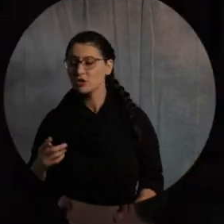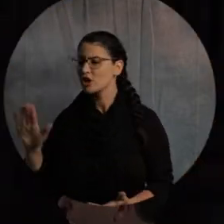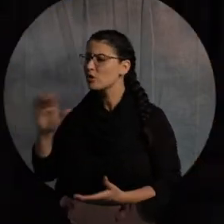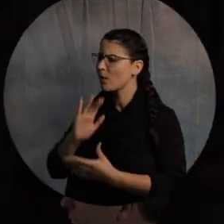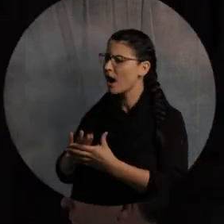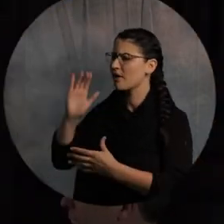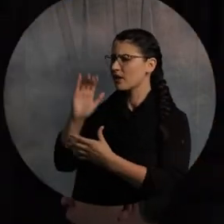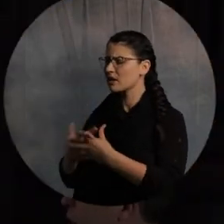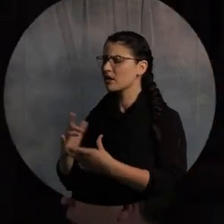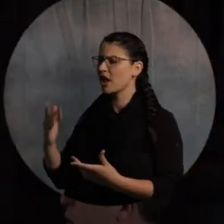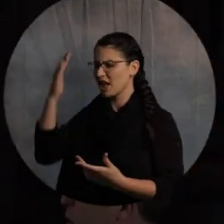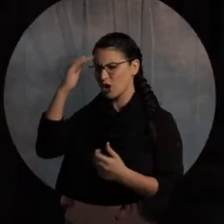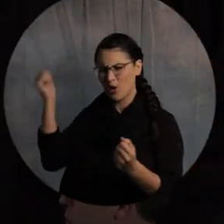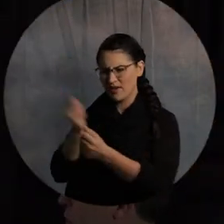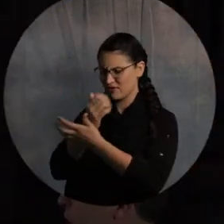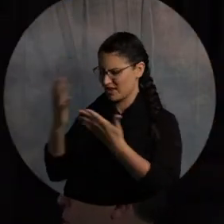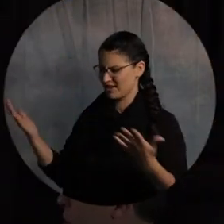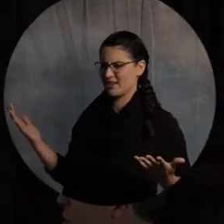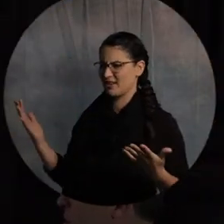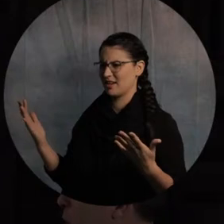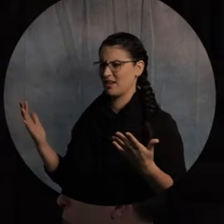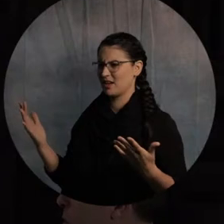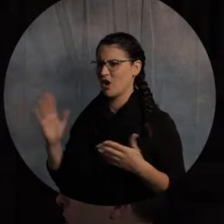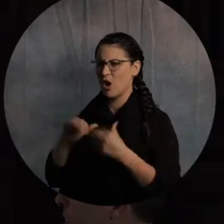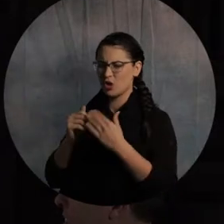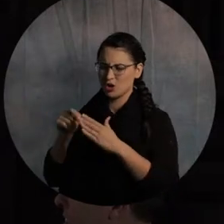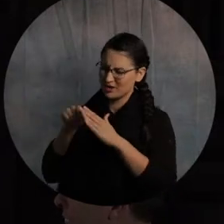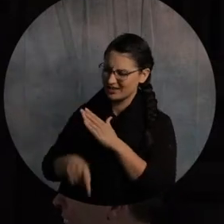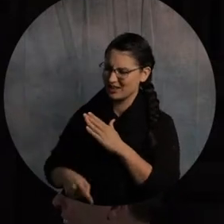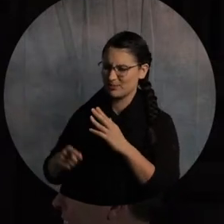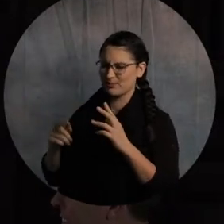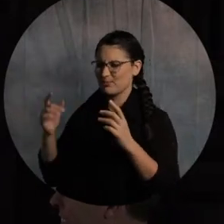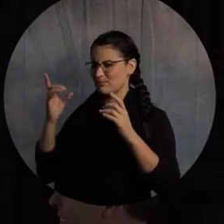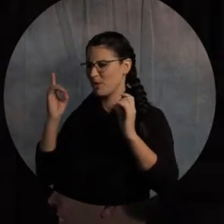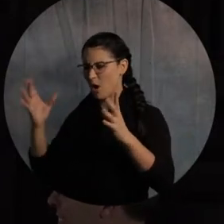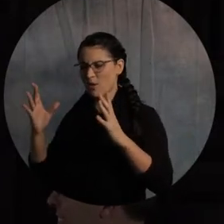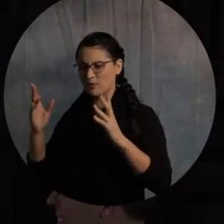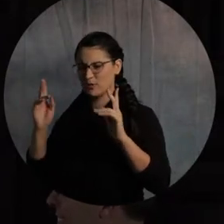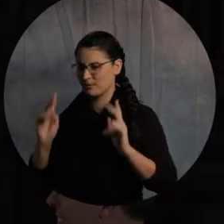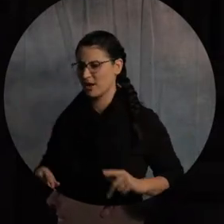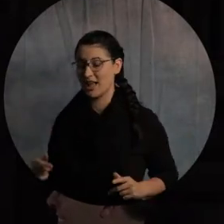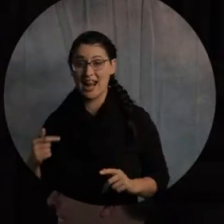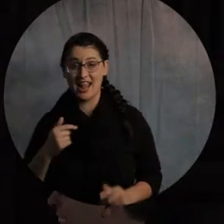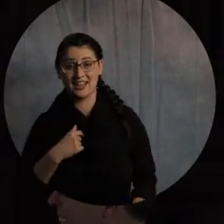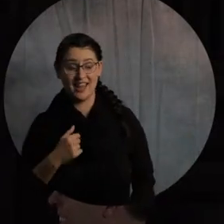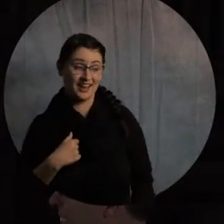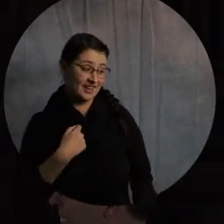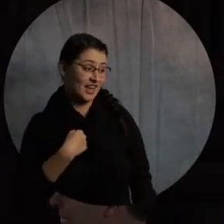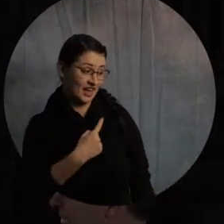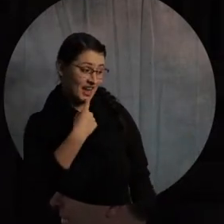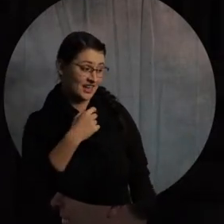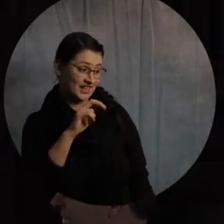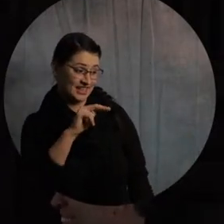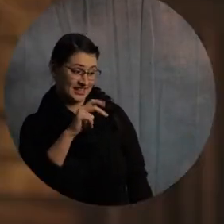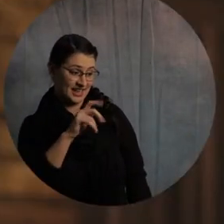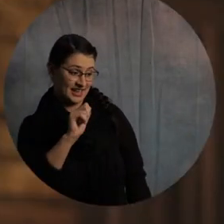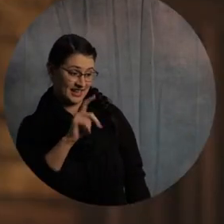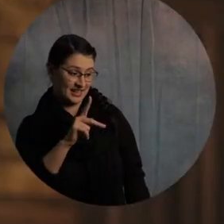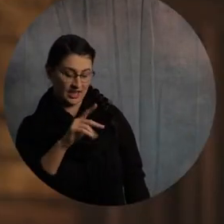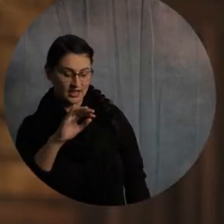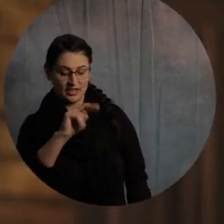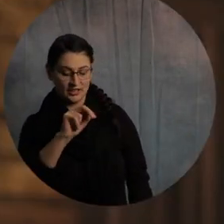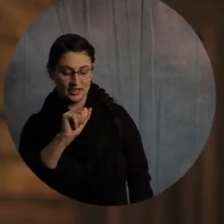Yeah, I think that has a lot to do with Like, your innermost terrible things. Yeah, and I just said naked. Yeah. So, there it is. Alright? So,